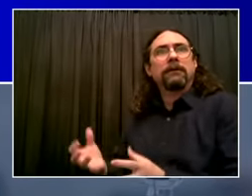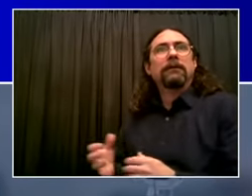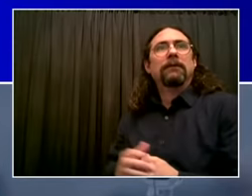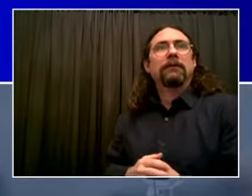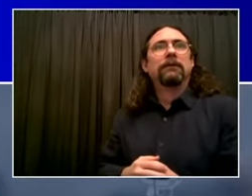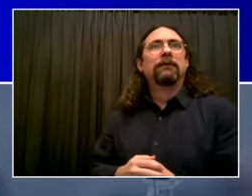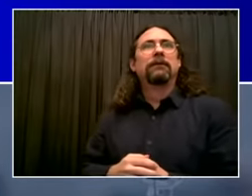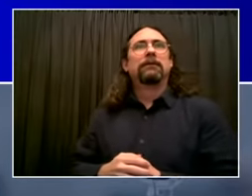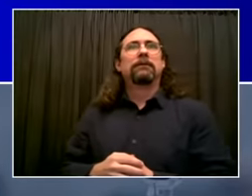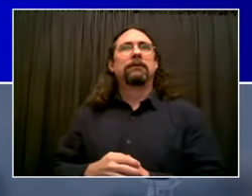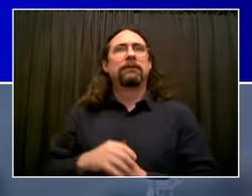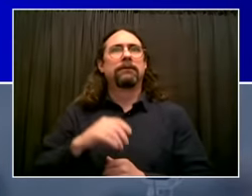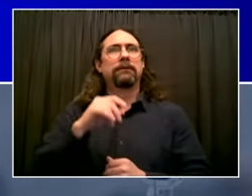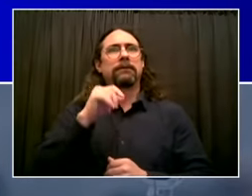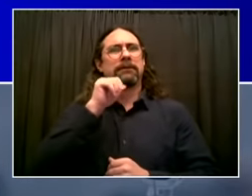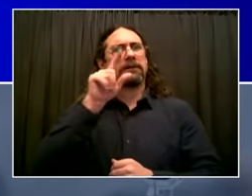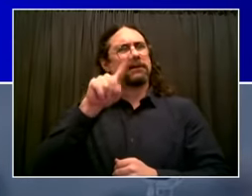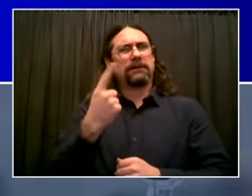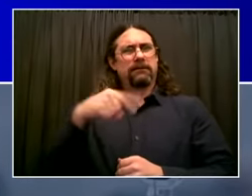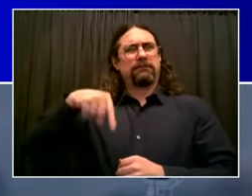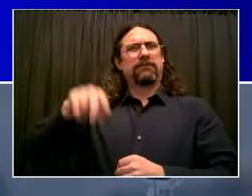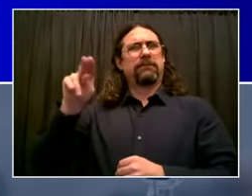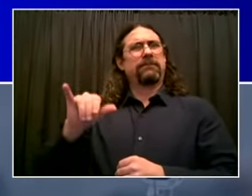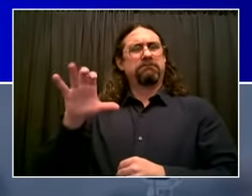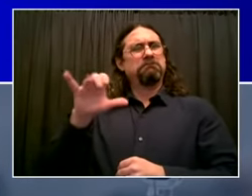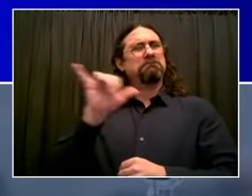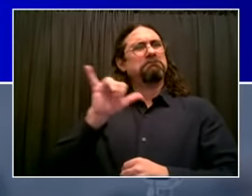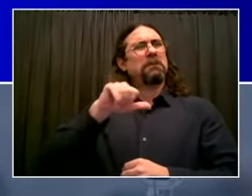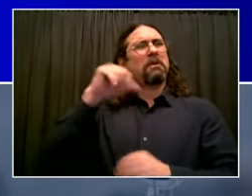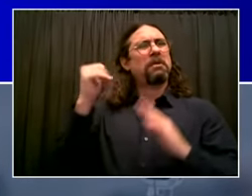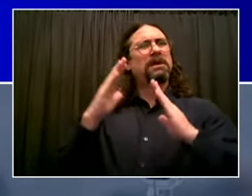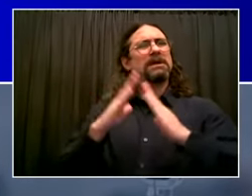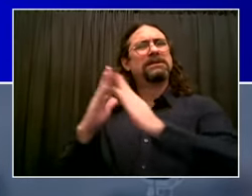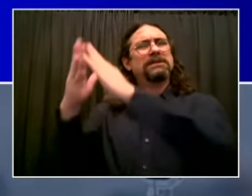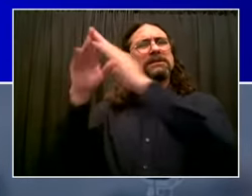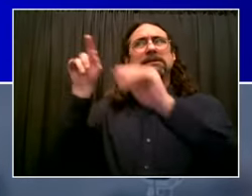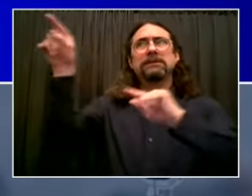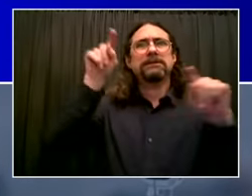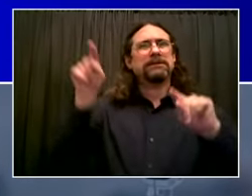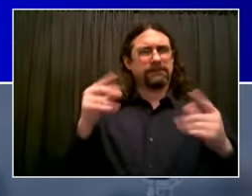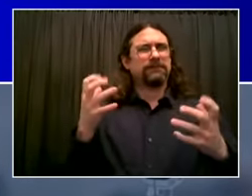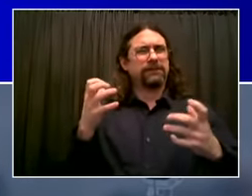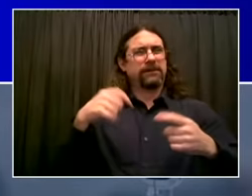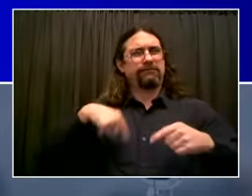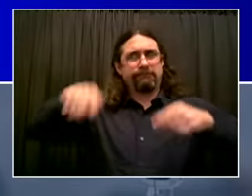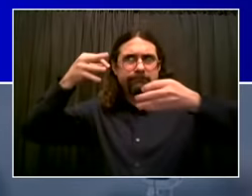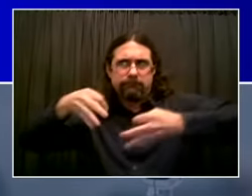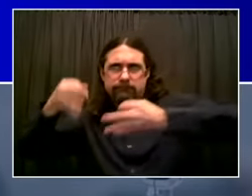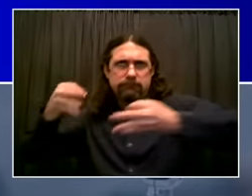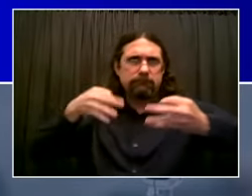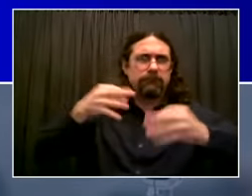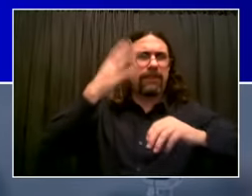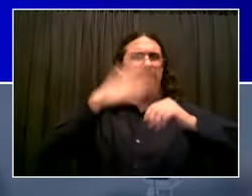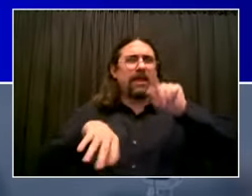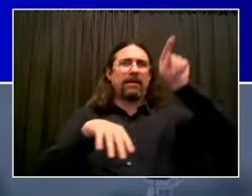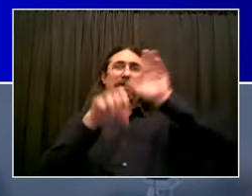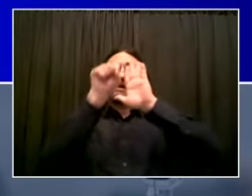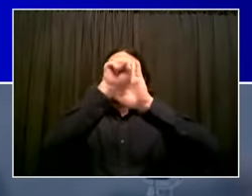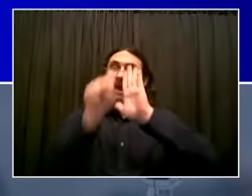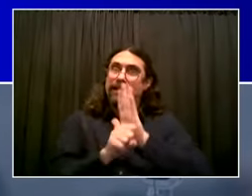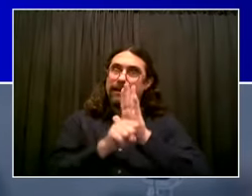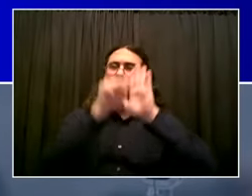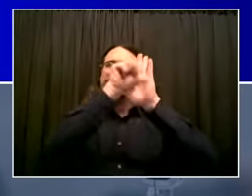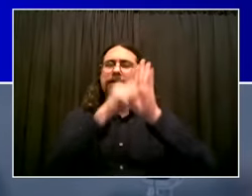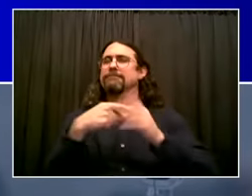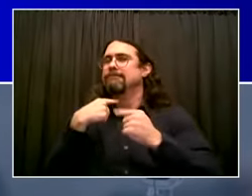share. Because as we talked about in recent days, we are happy to make sure that people from the entire metropolitan area get